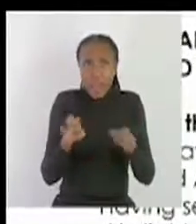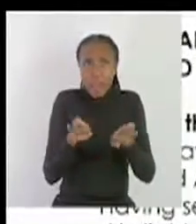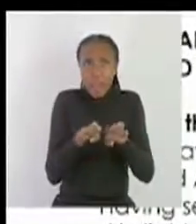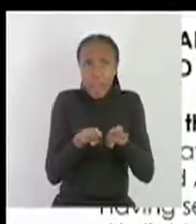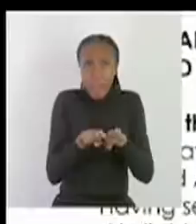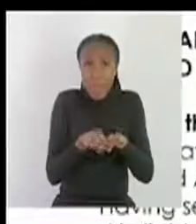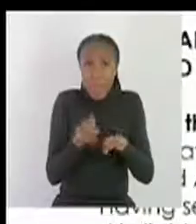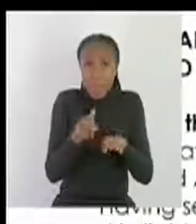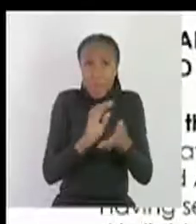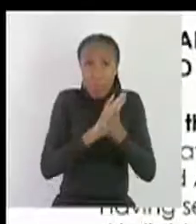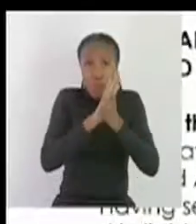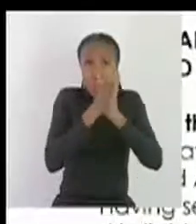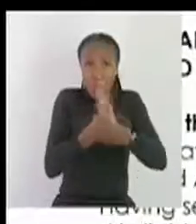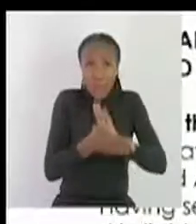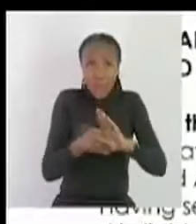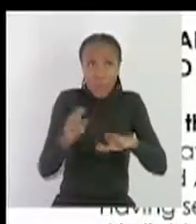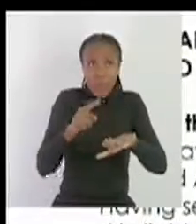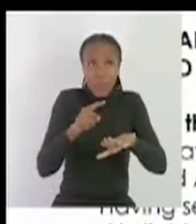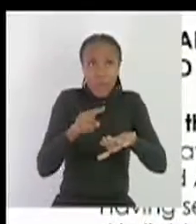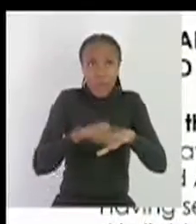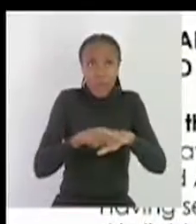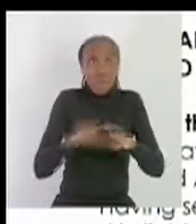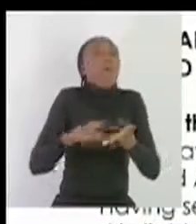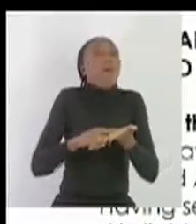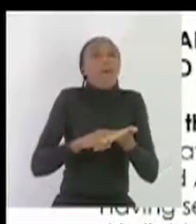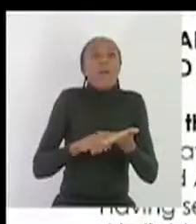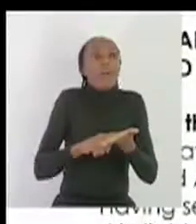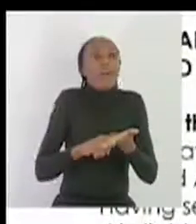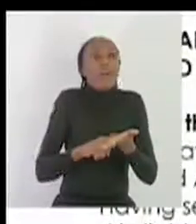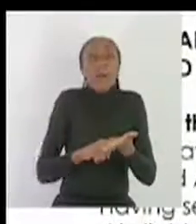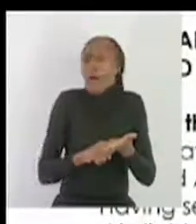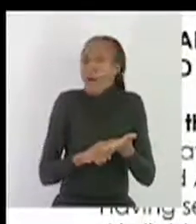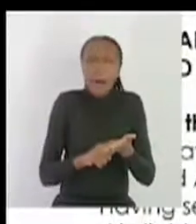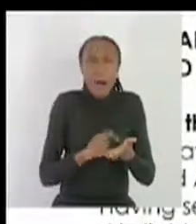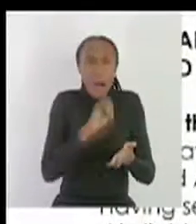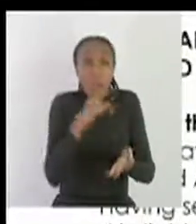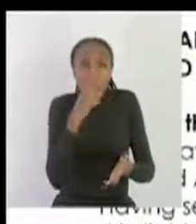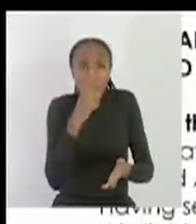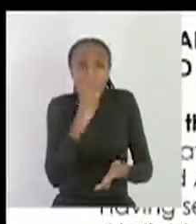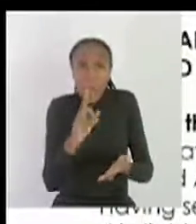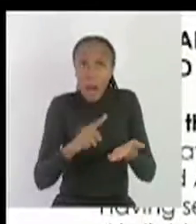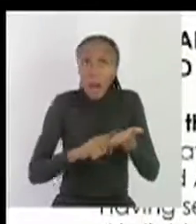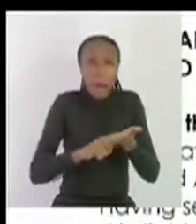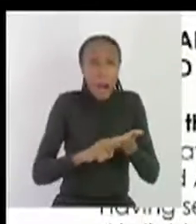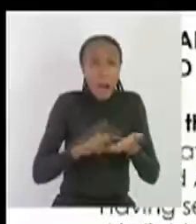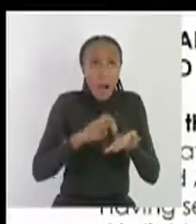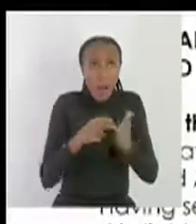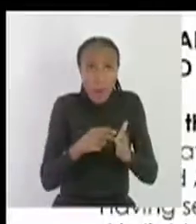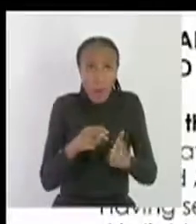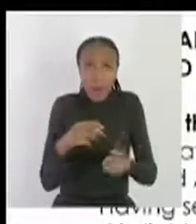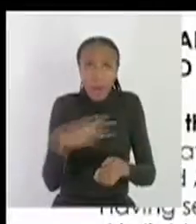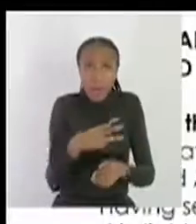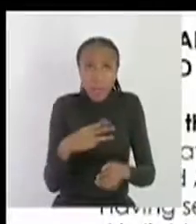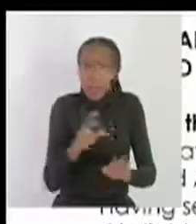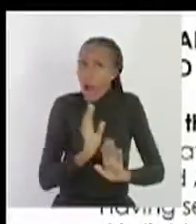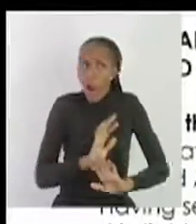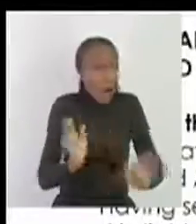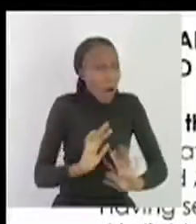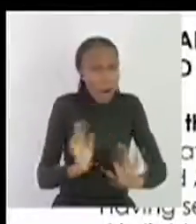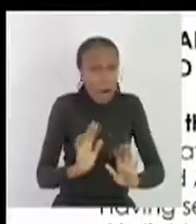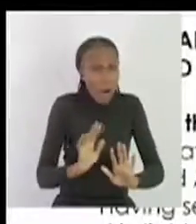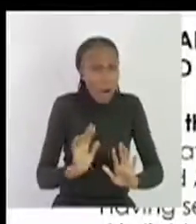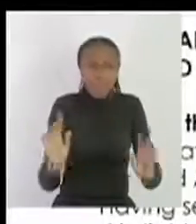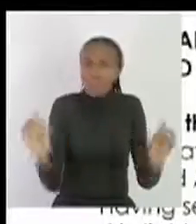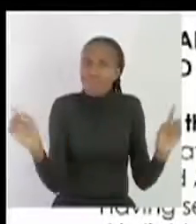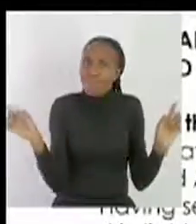that it doesn't mean that if you happen to find a person who is light uh who is having a light skin is HIV